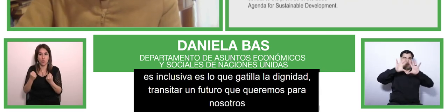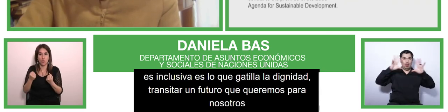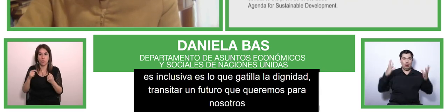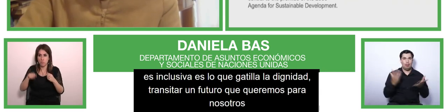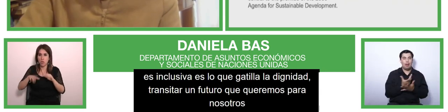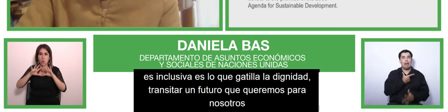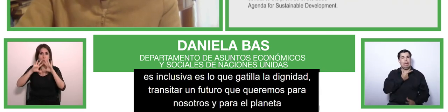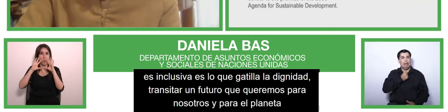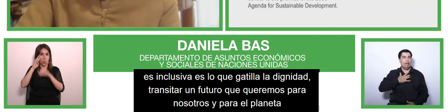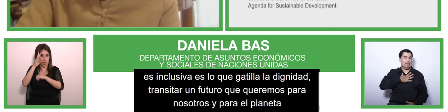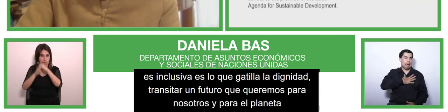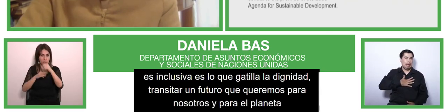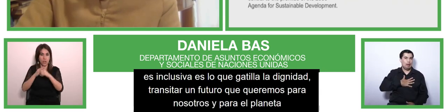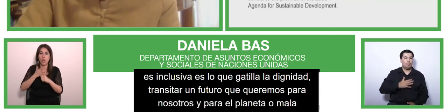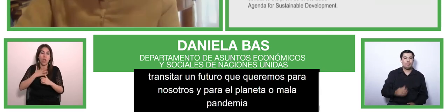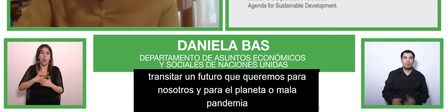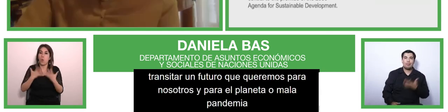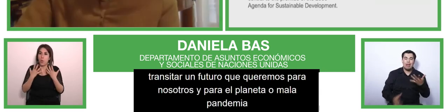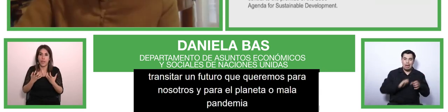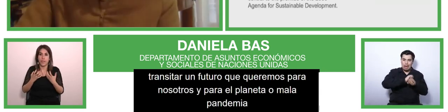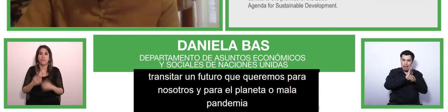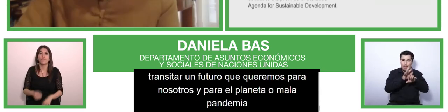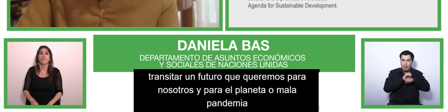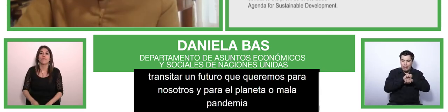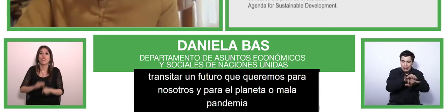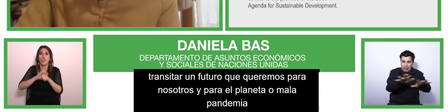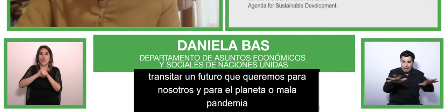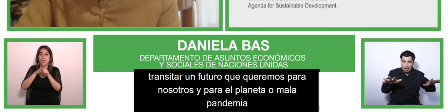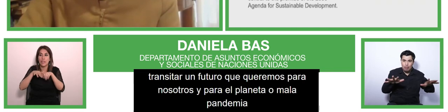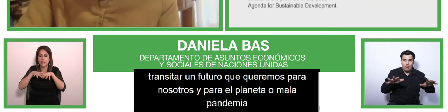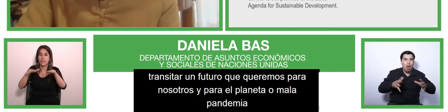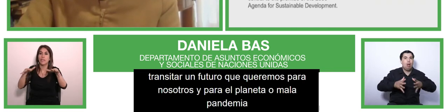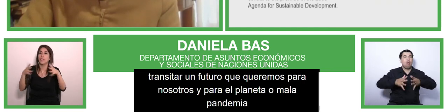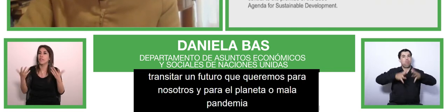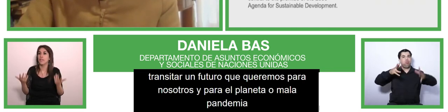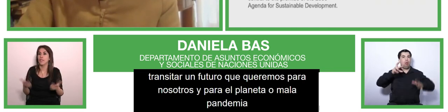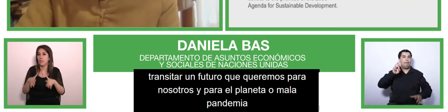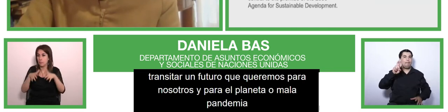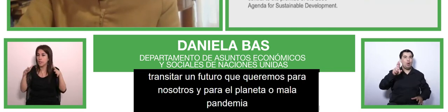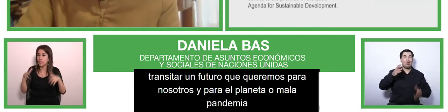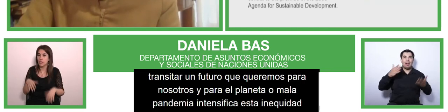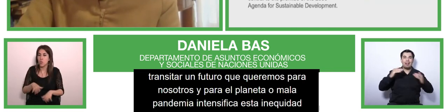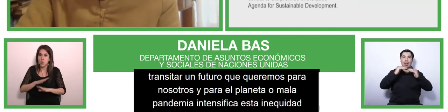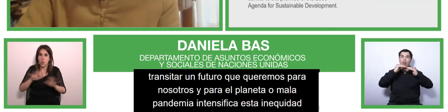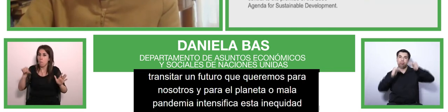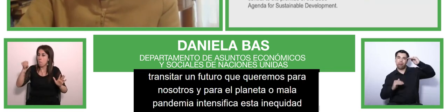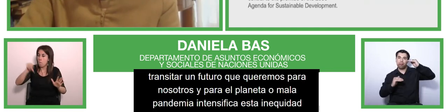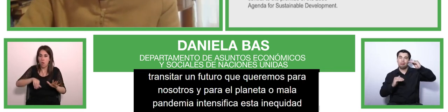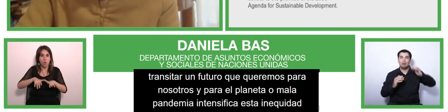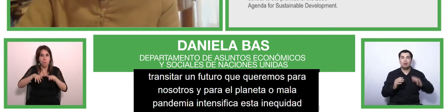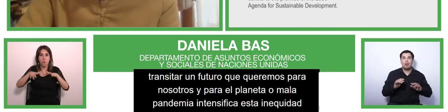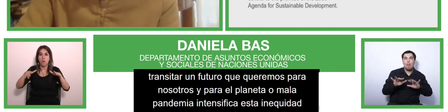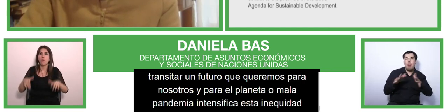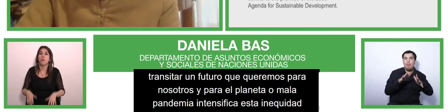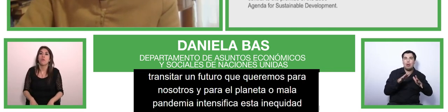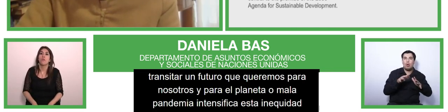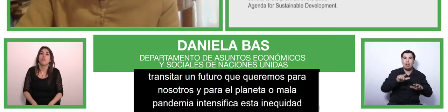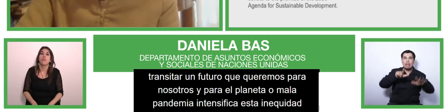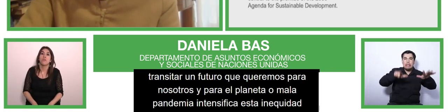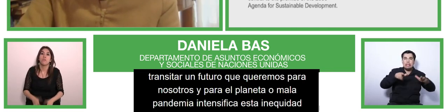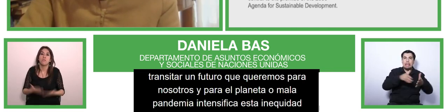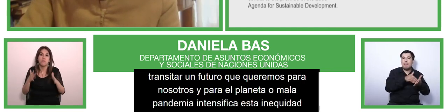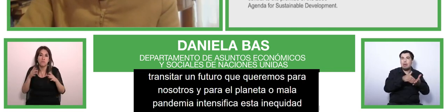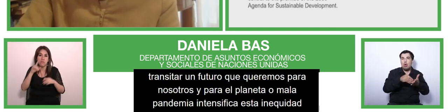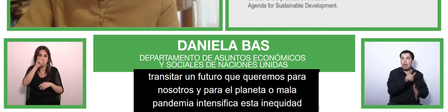than 70 million persons living with